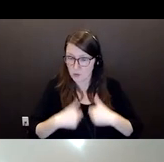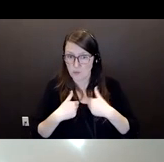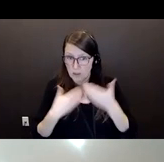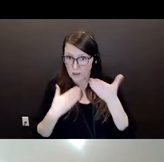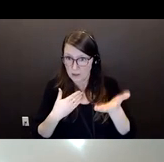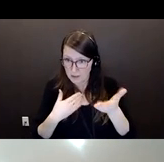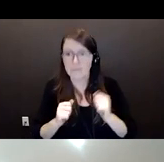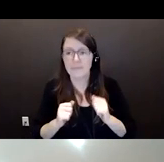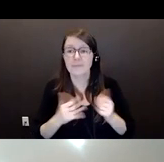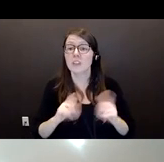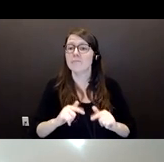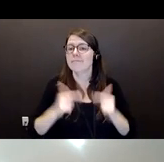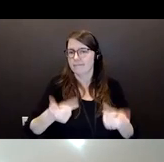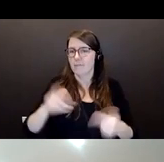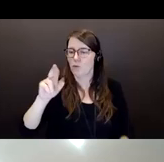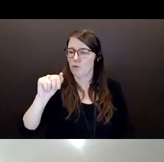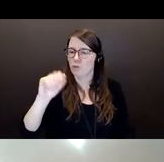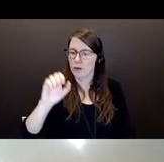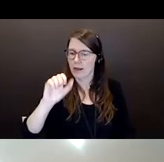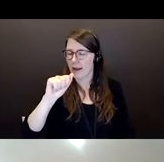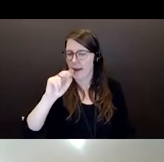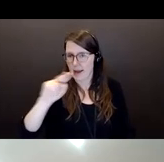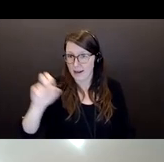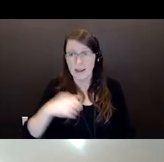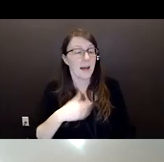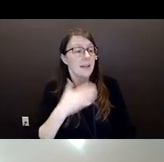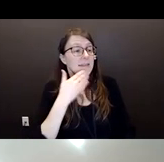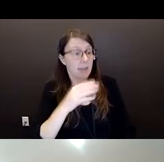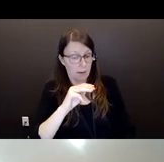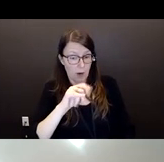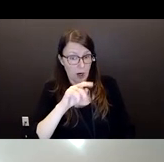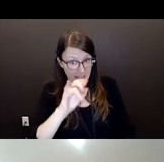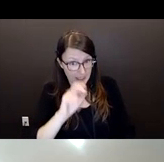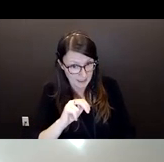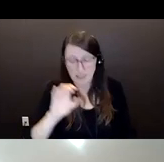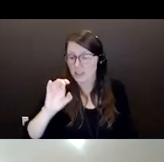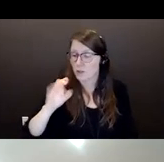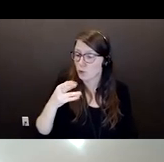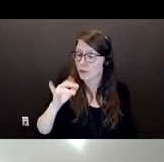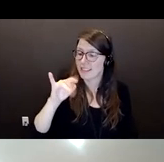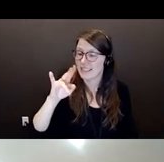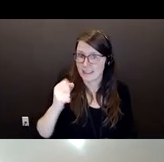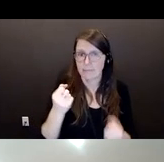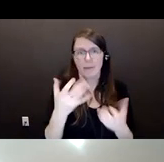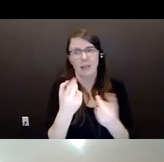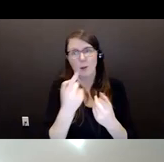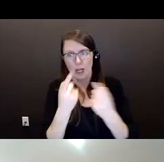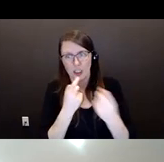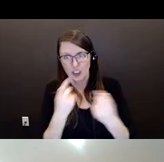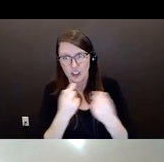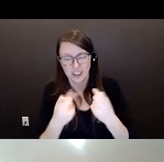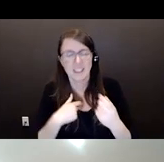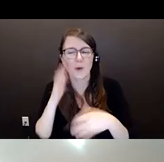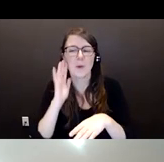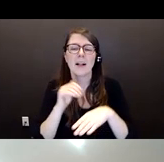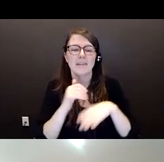Thank you again, Martin and Christine. As Laura mentioned, there are a lot of questions and we will look at those and we can send them to Martin to